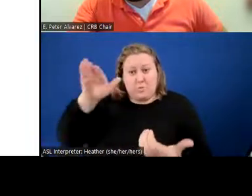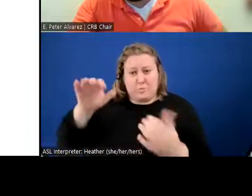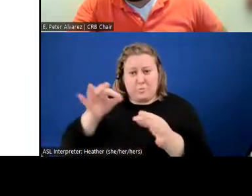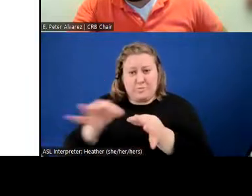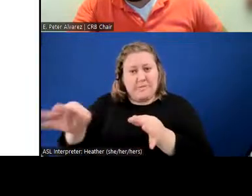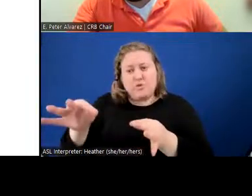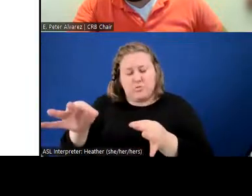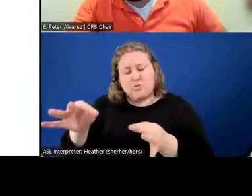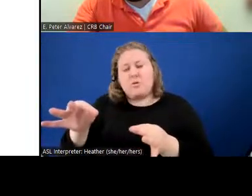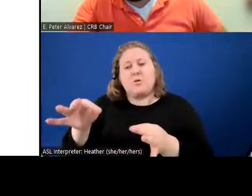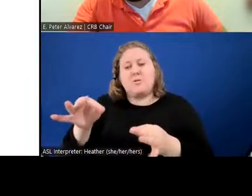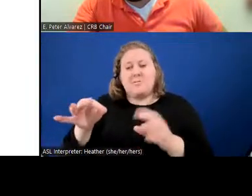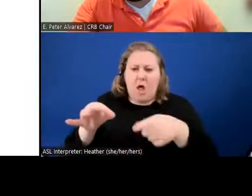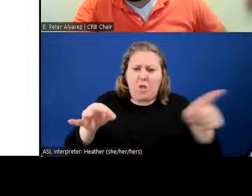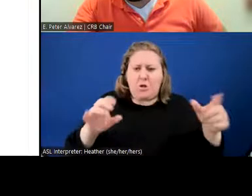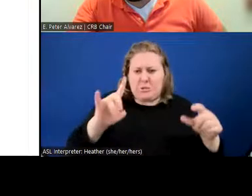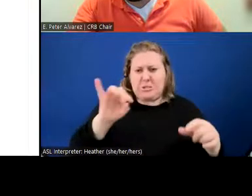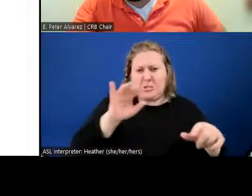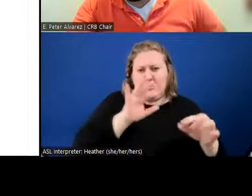second extension.